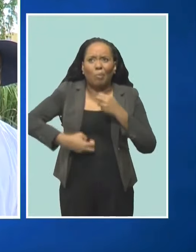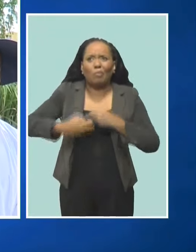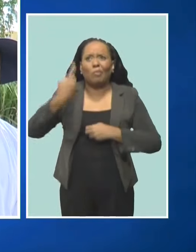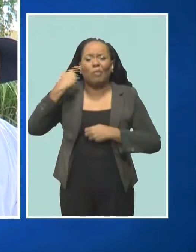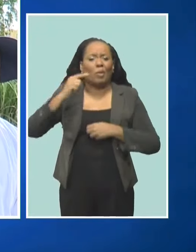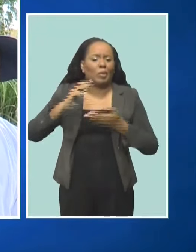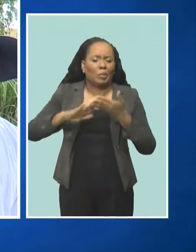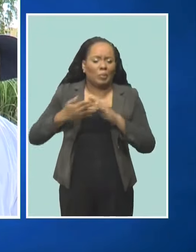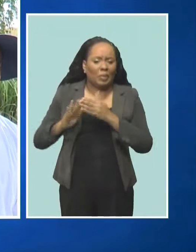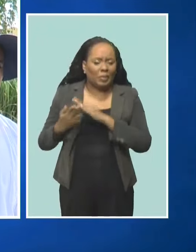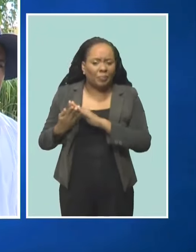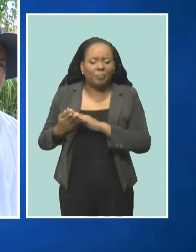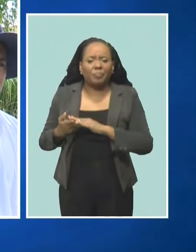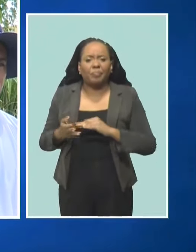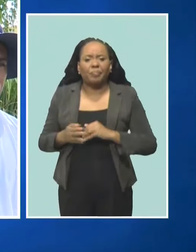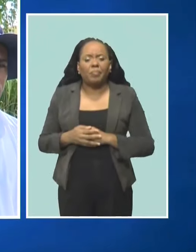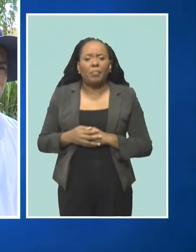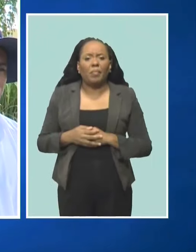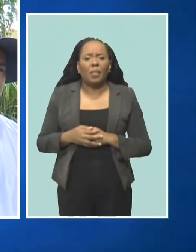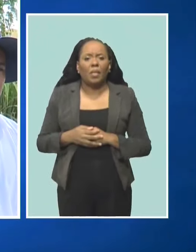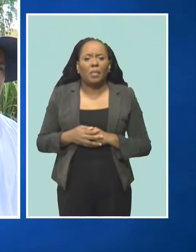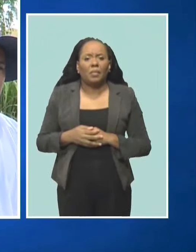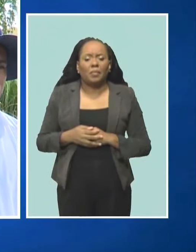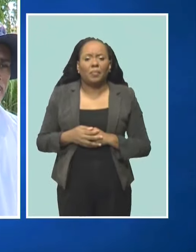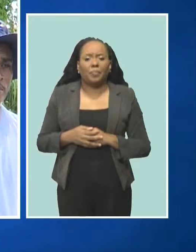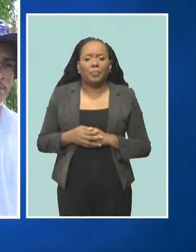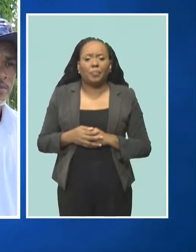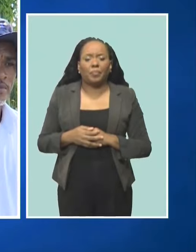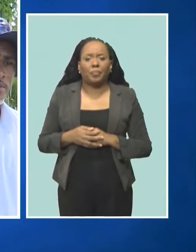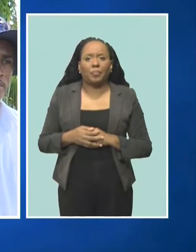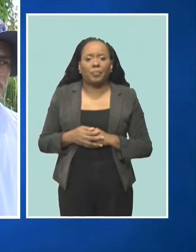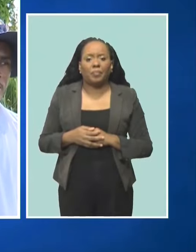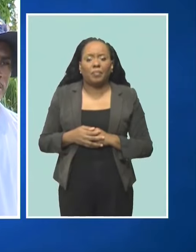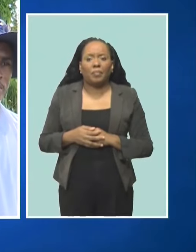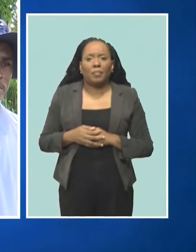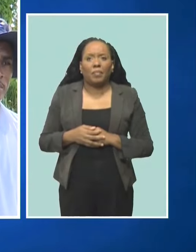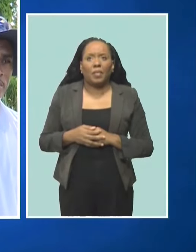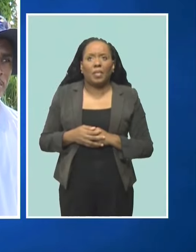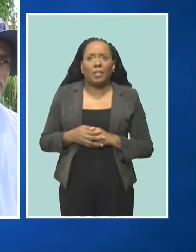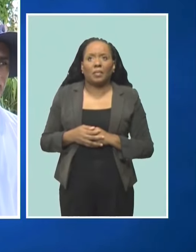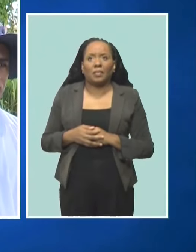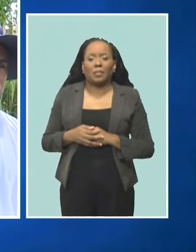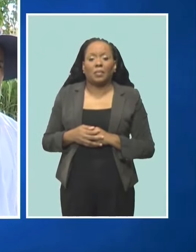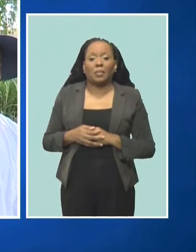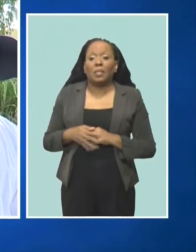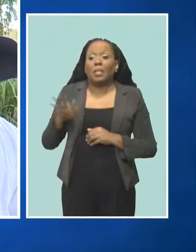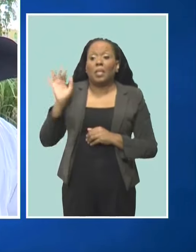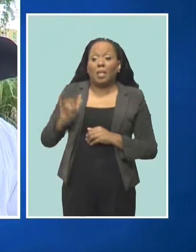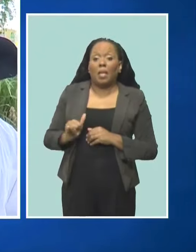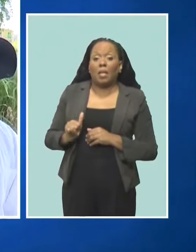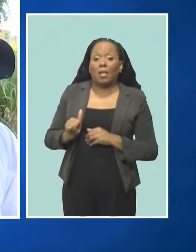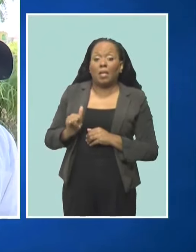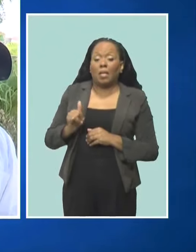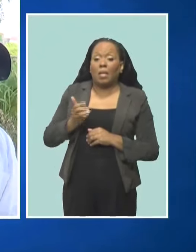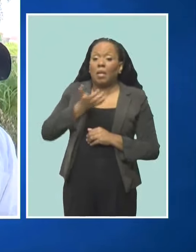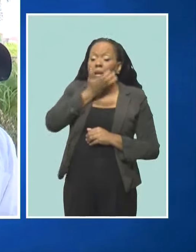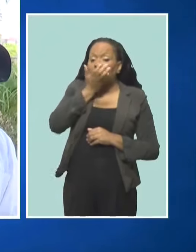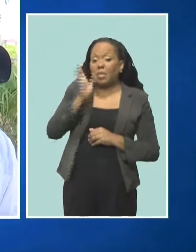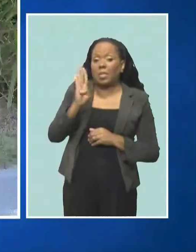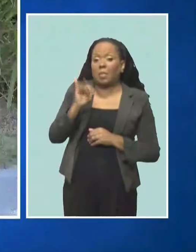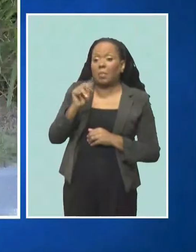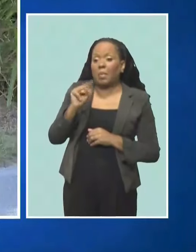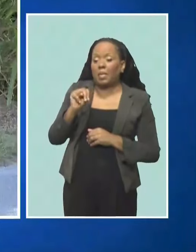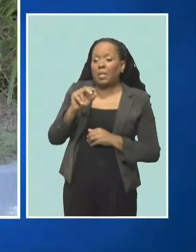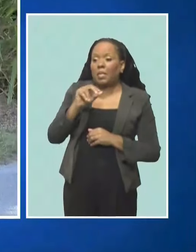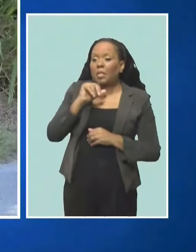the bin does not belong to this premises. So the person is trespassing by bringing